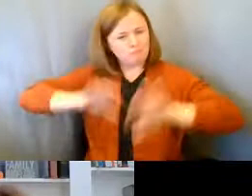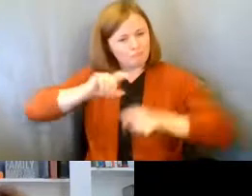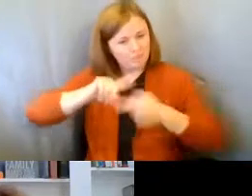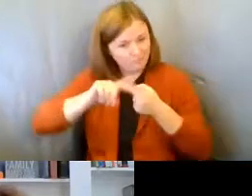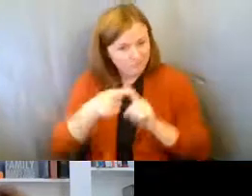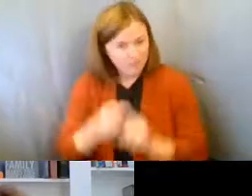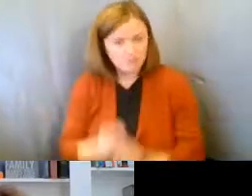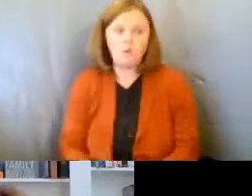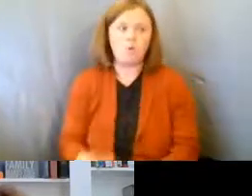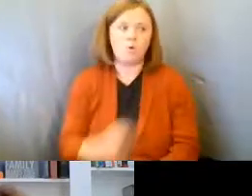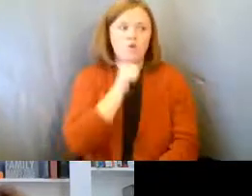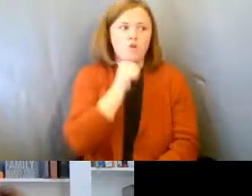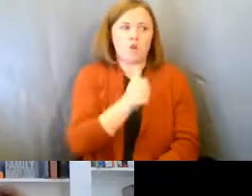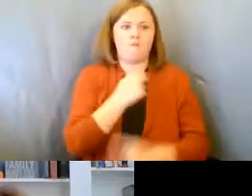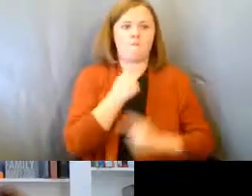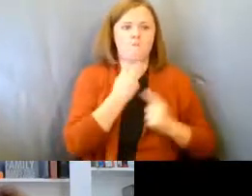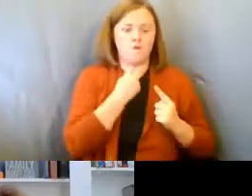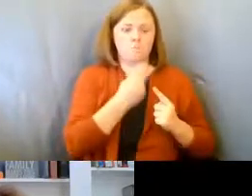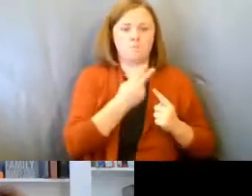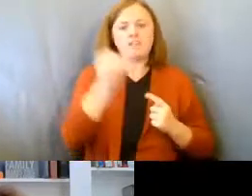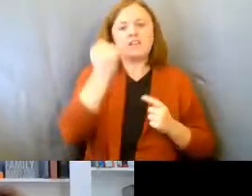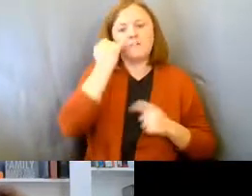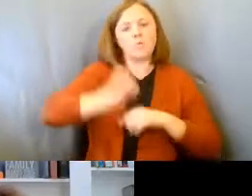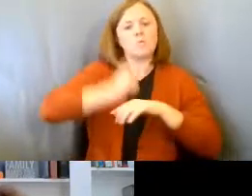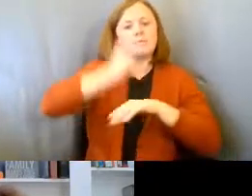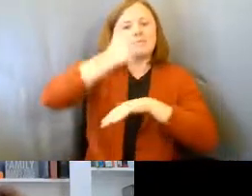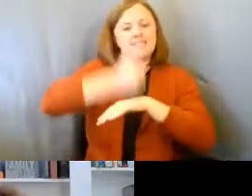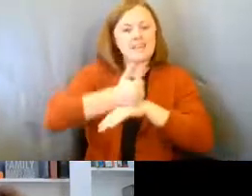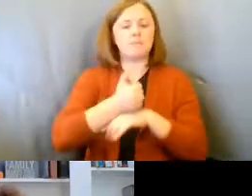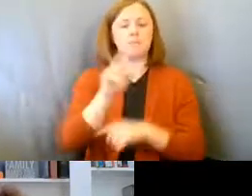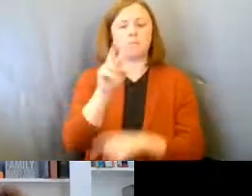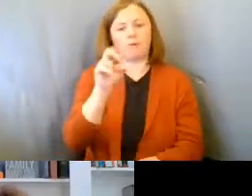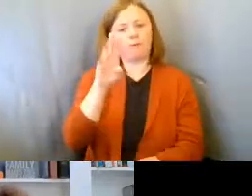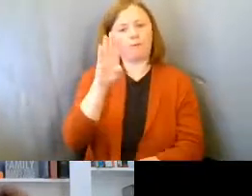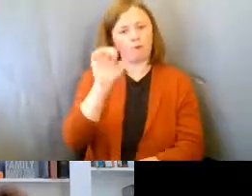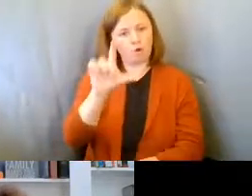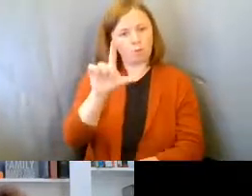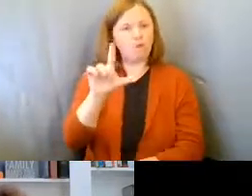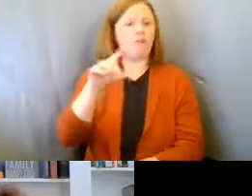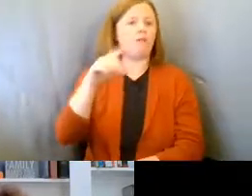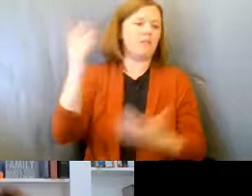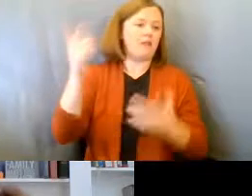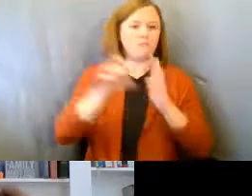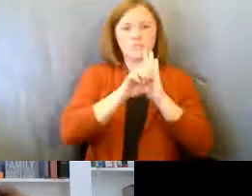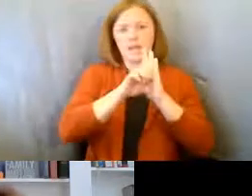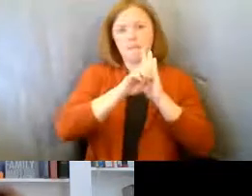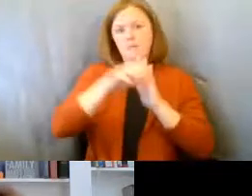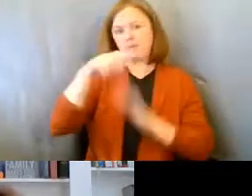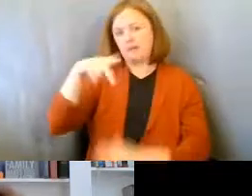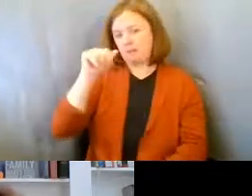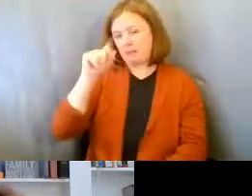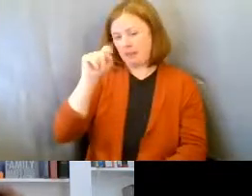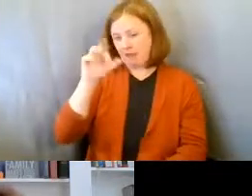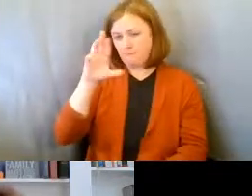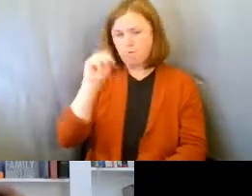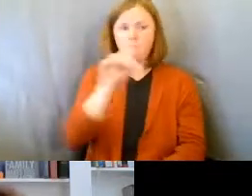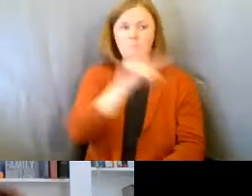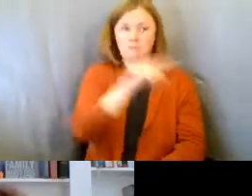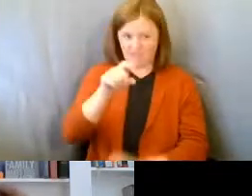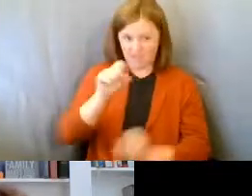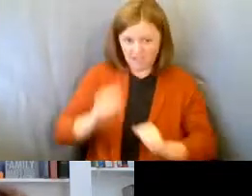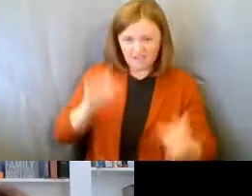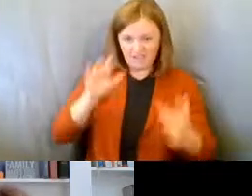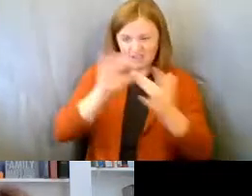nonverbal, can they, if you set up a verbal platform such as Zoom or something else, is there a way that they can